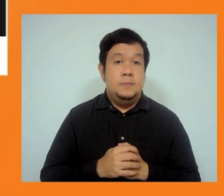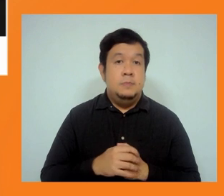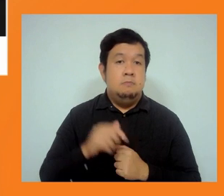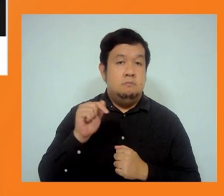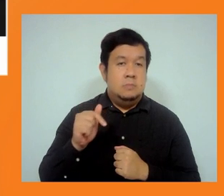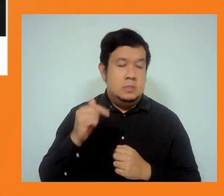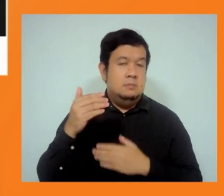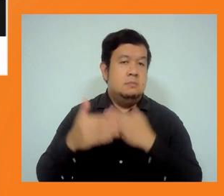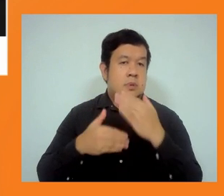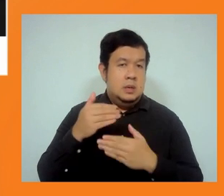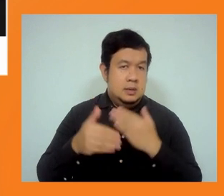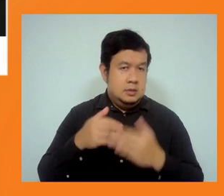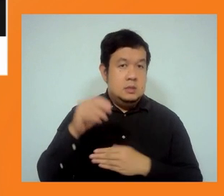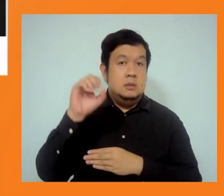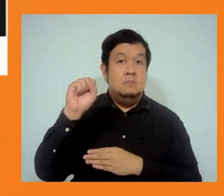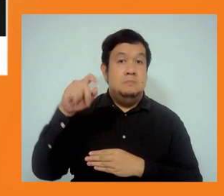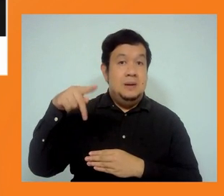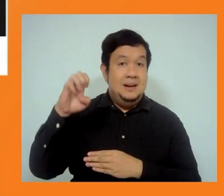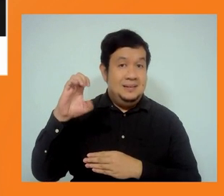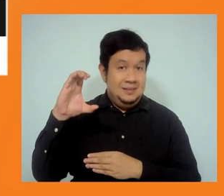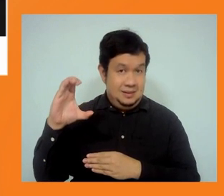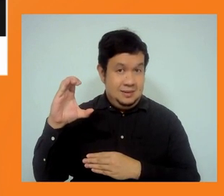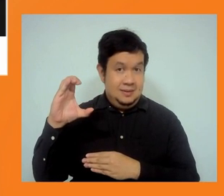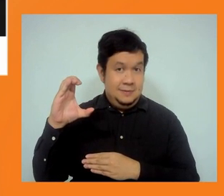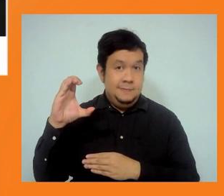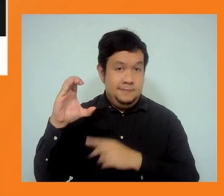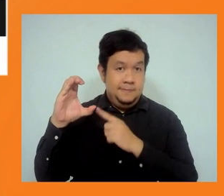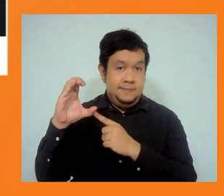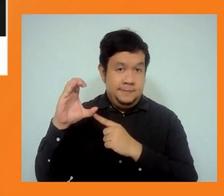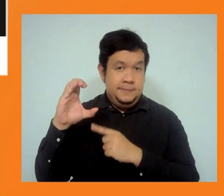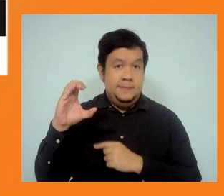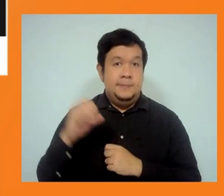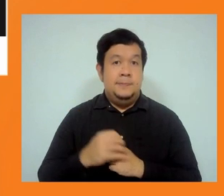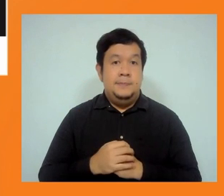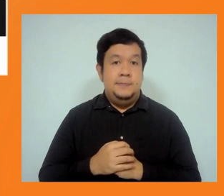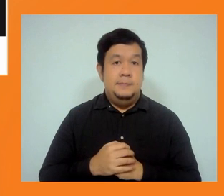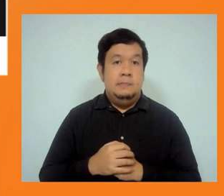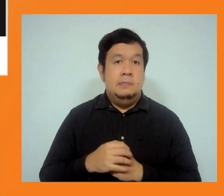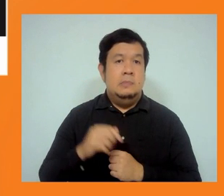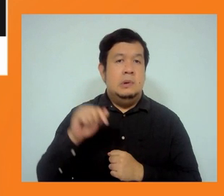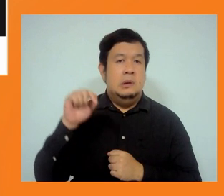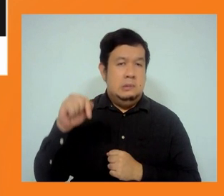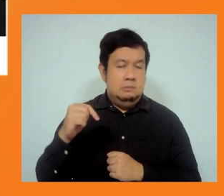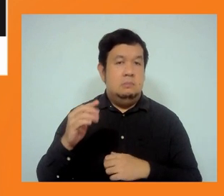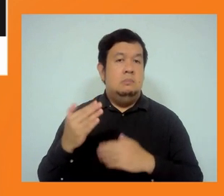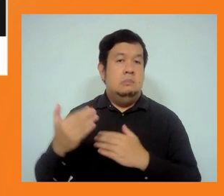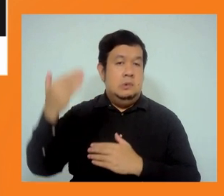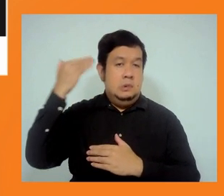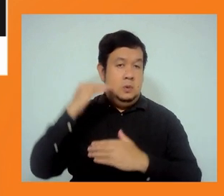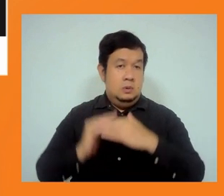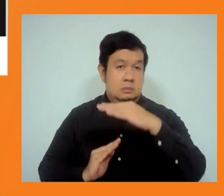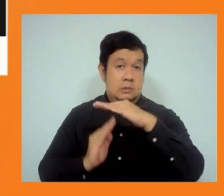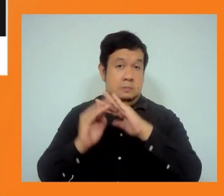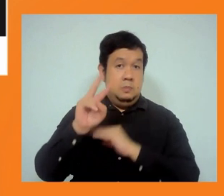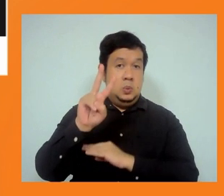the review is overdue, it's 2009. And even the ADB-IR law joined the